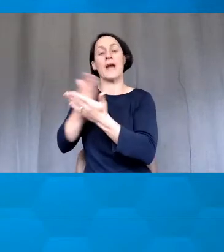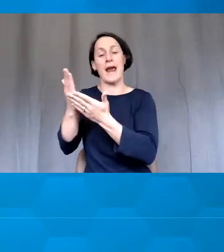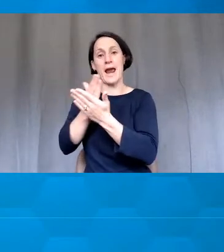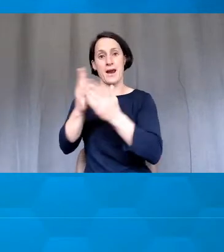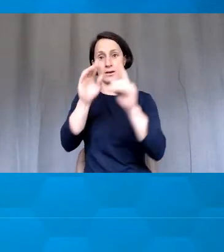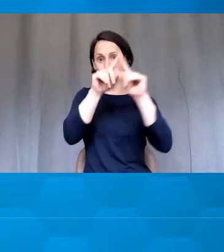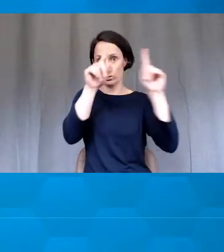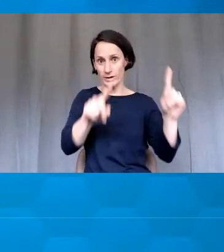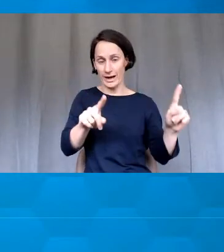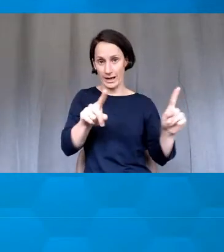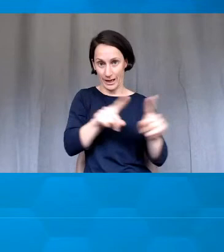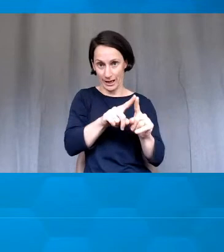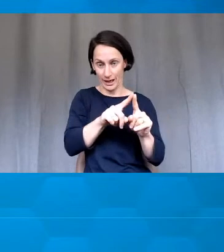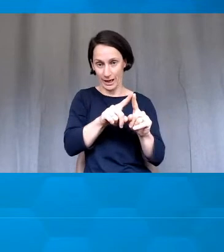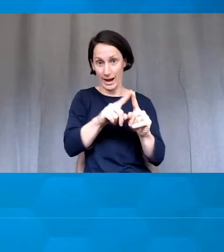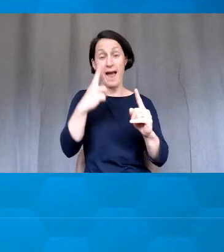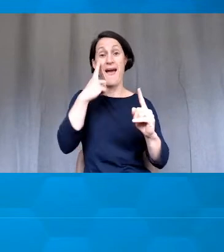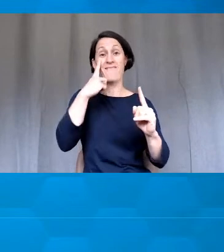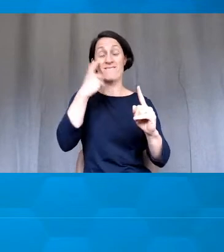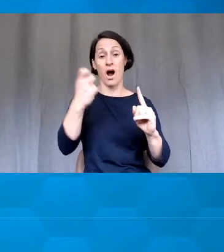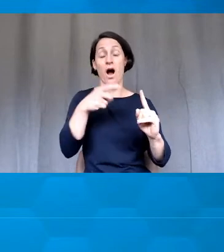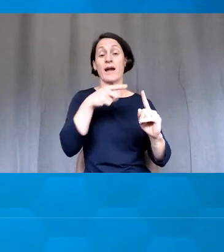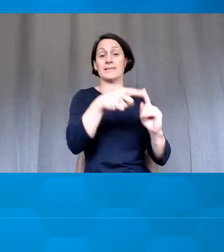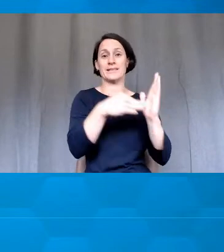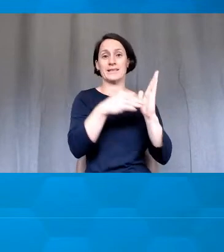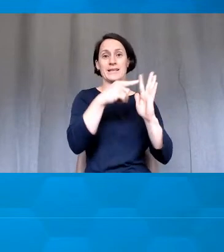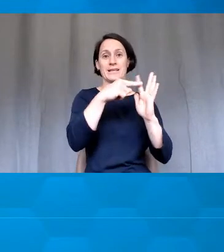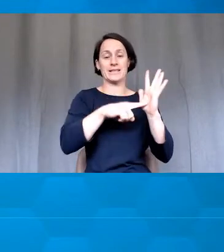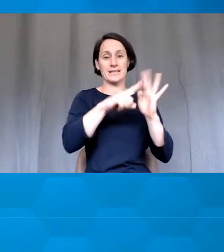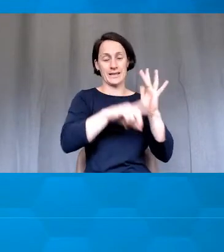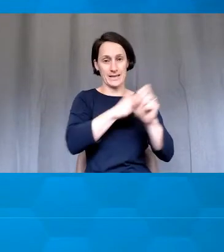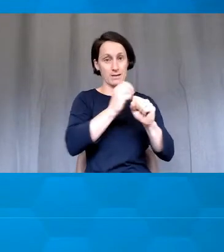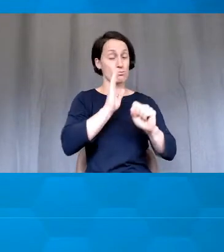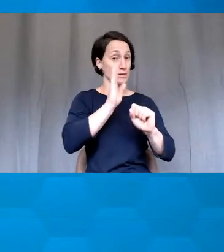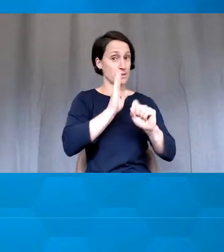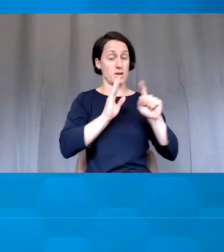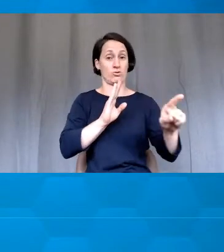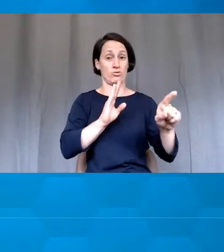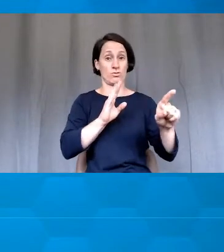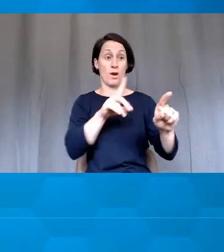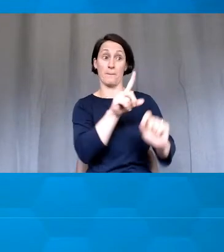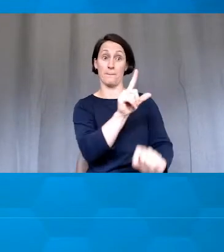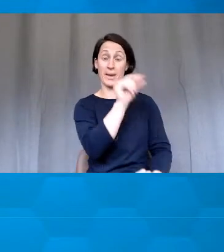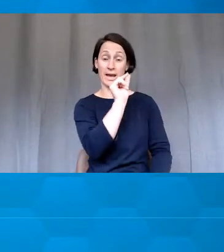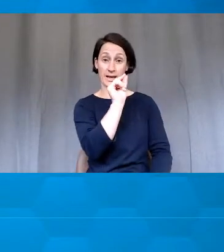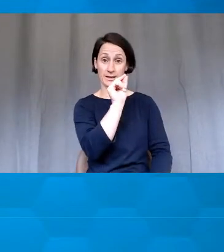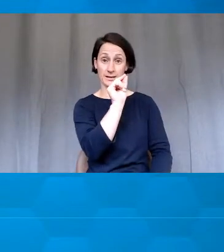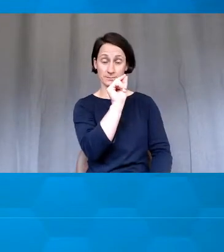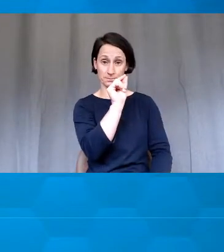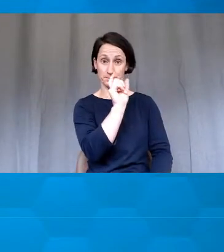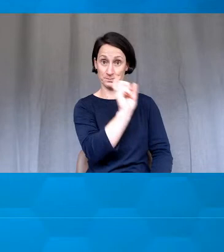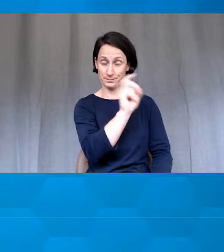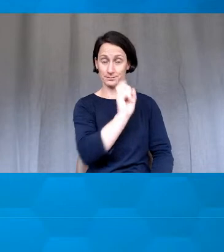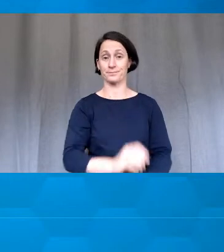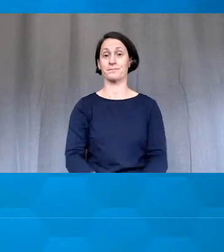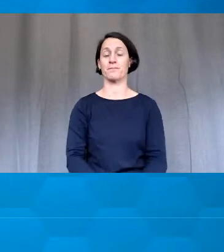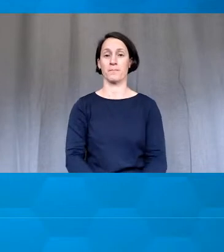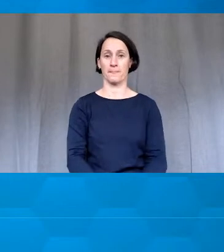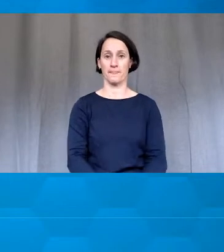look for the window when it's actually showing your Zetings presentation. And you're going to select that one. Next slide.